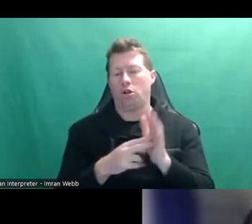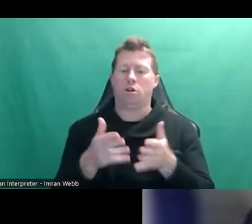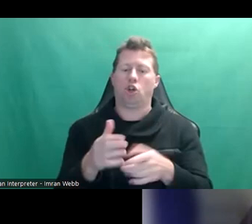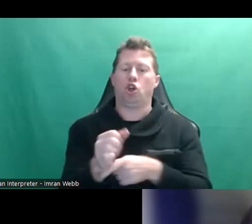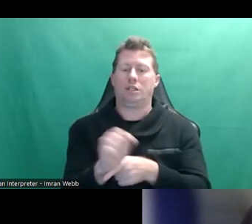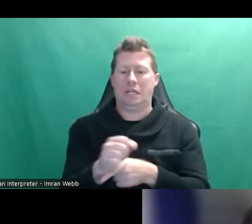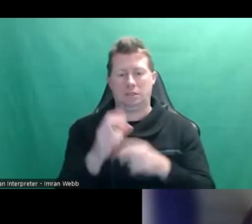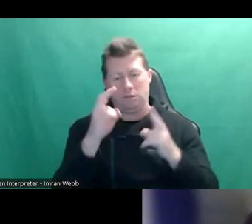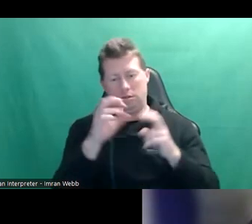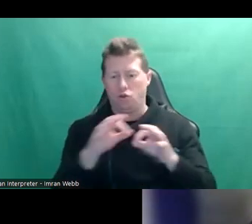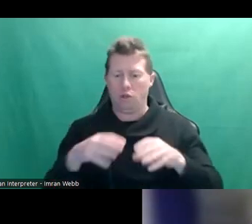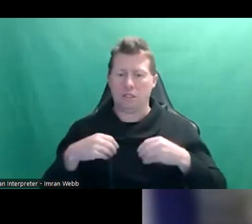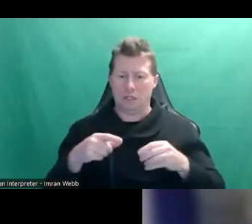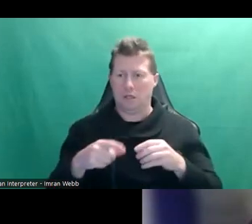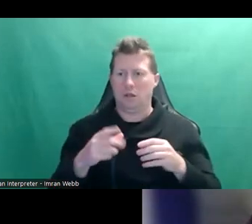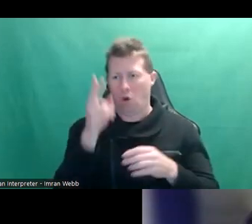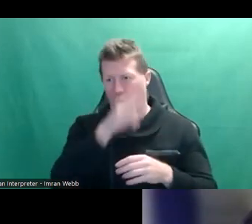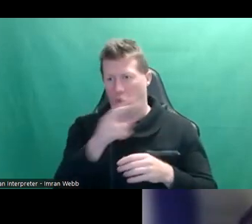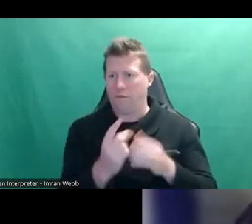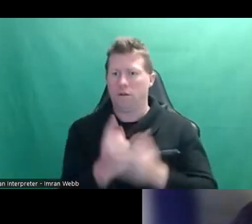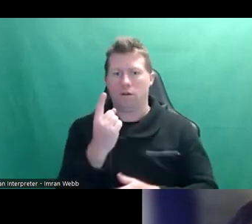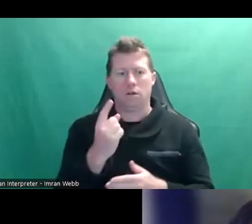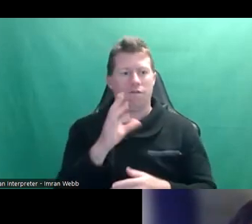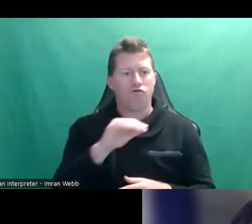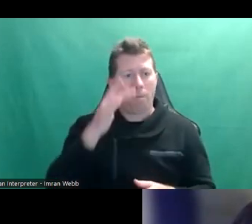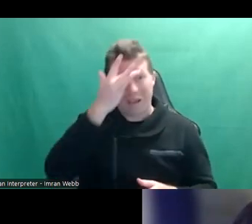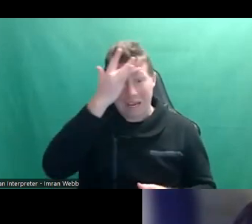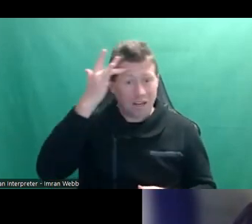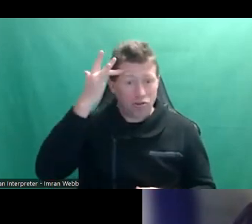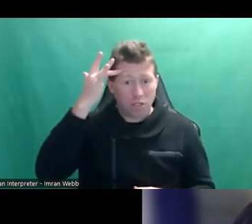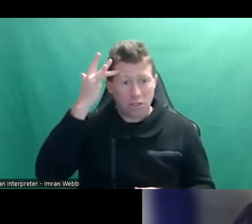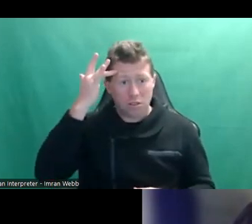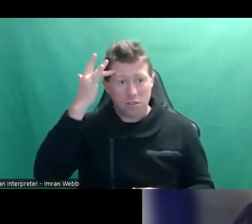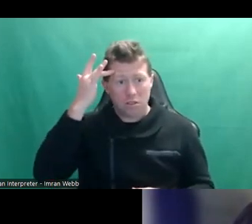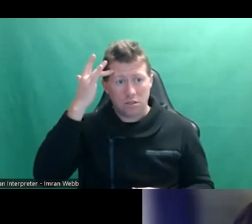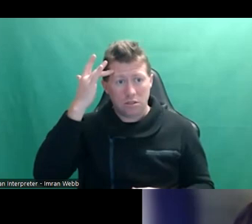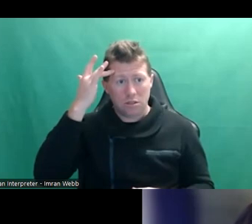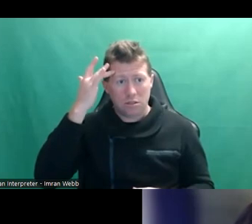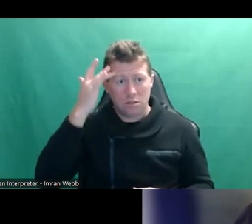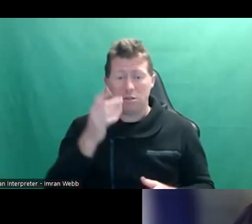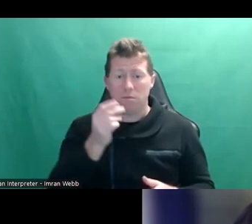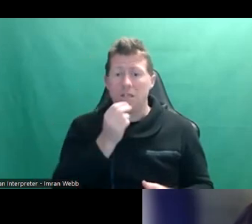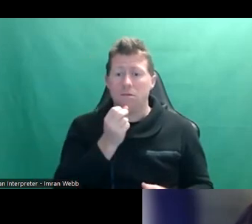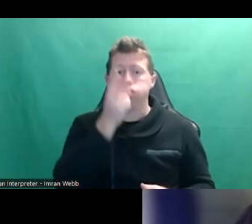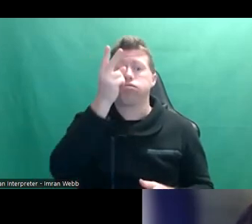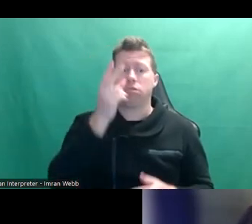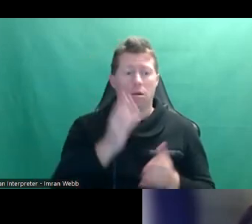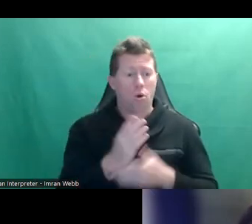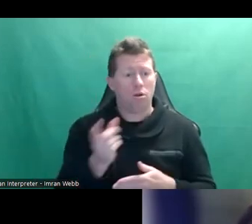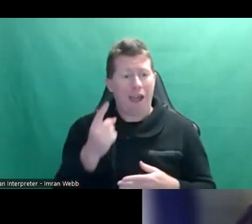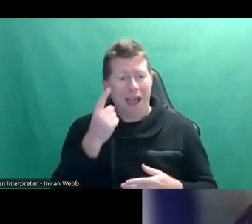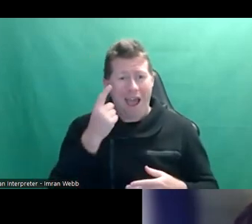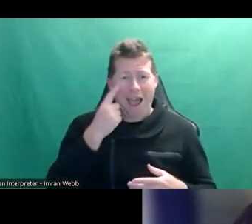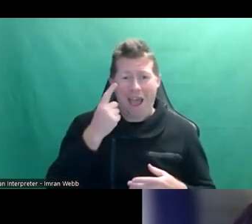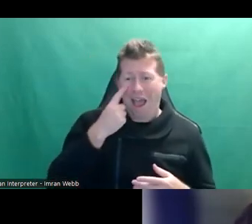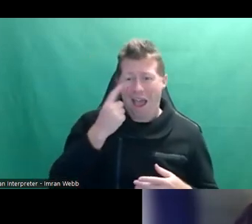accepted, is often occurs out of ignorance and accidental because these young people are experimenting with their